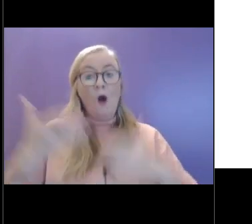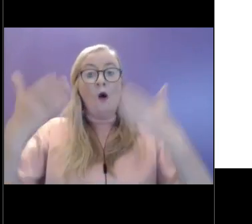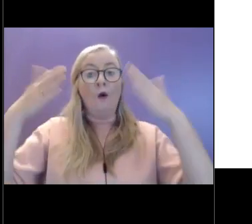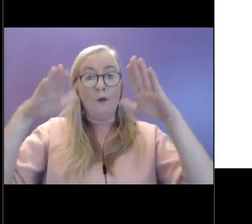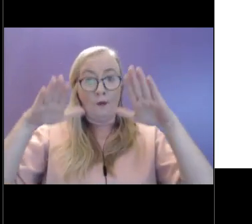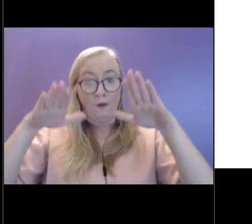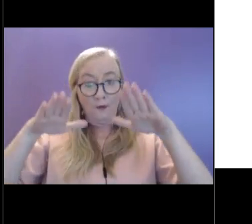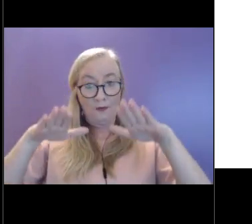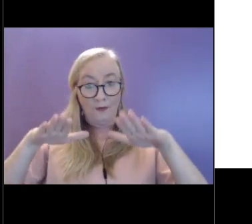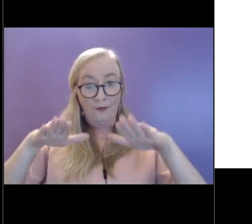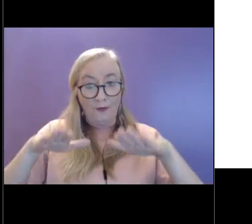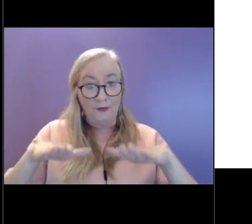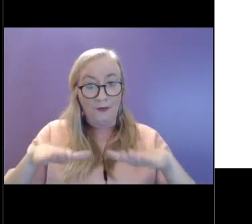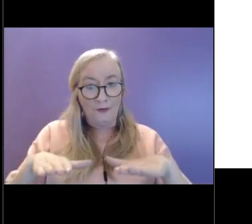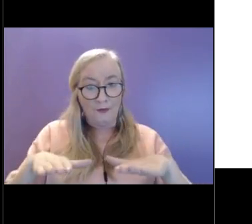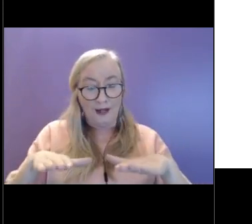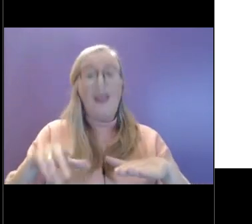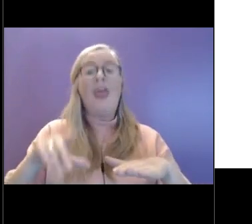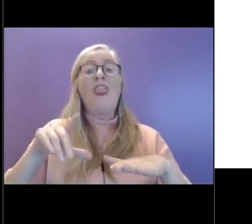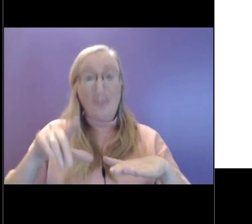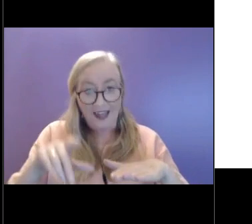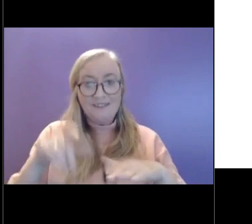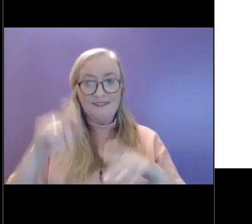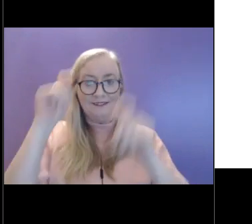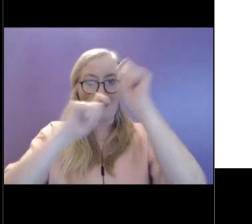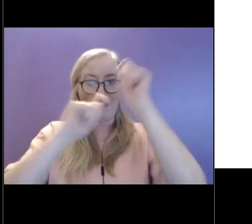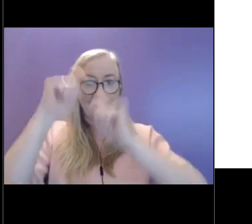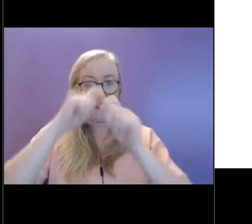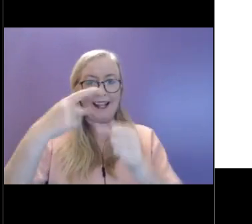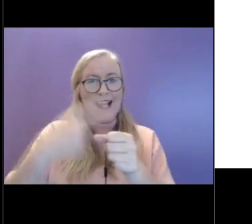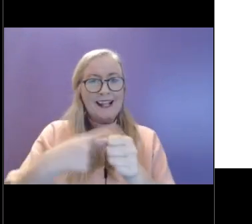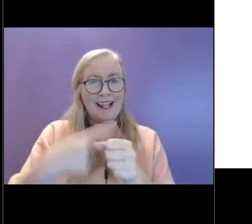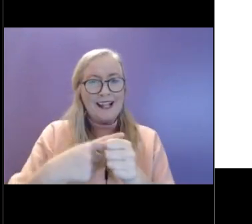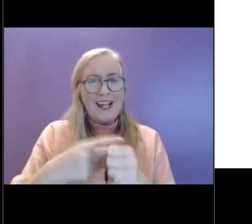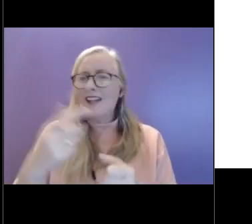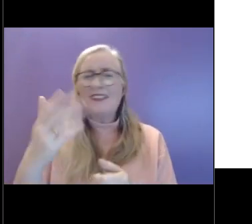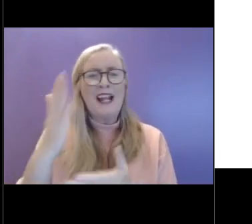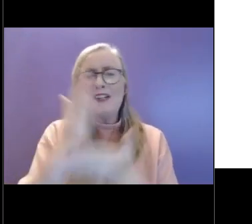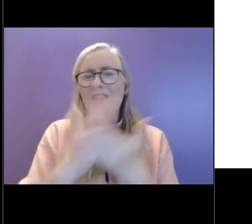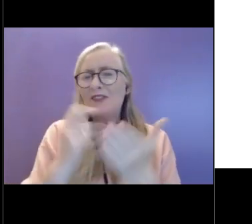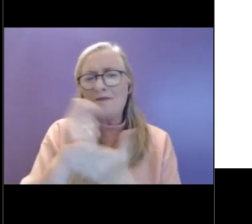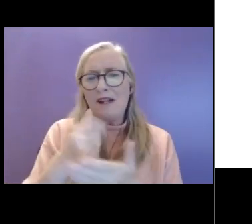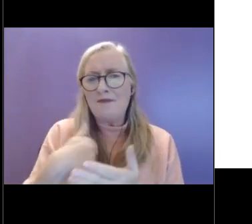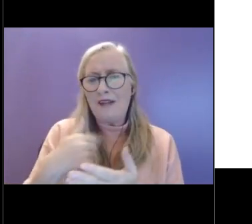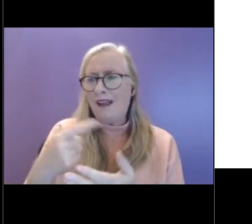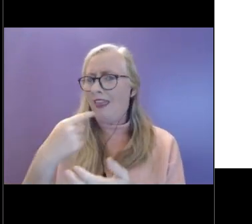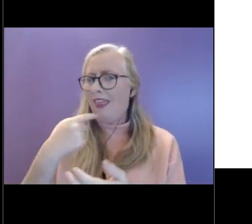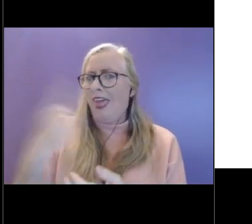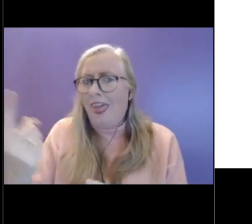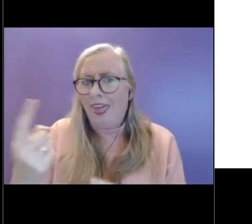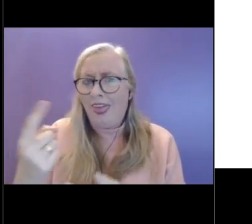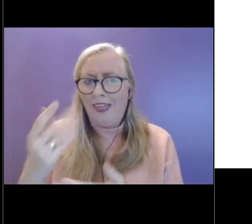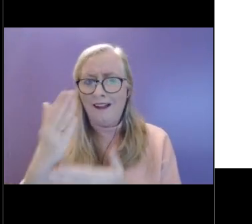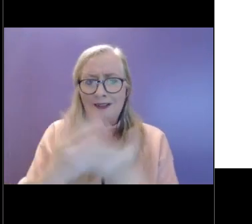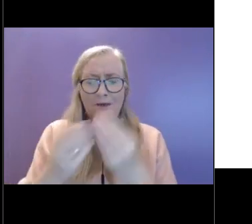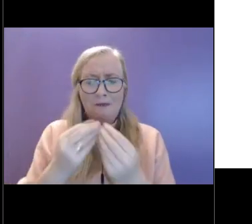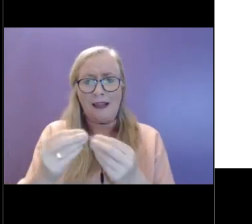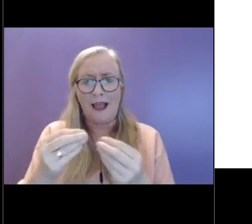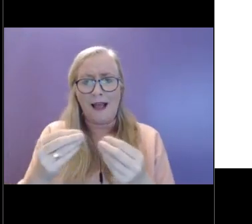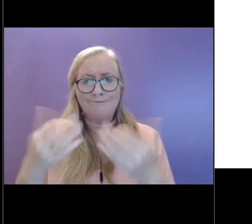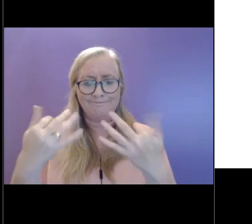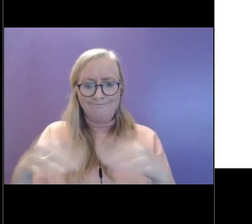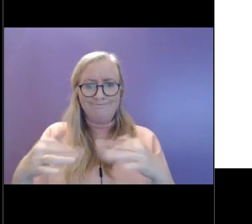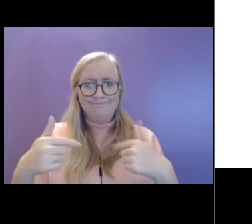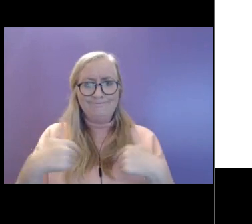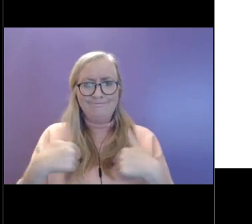and get that thinking part back online. So we don't end up saying something we regret, which keeps the cycle kind of going with maybe feelings of guilt and things like